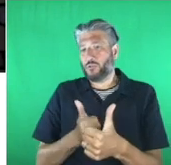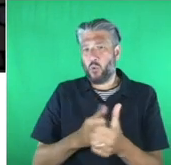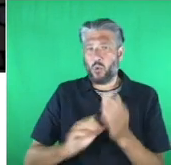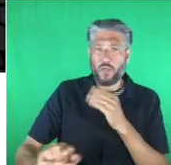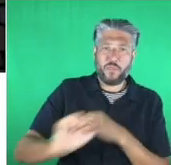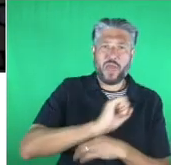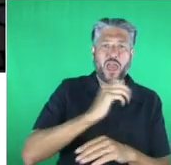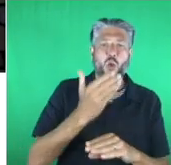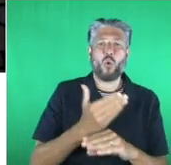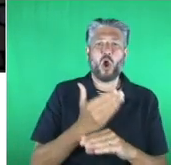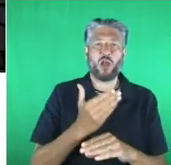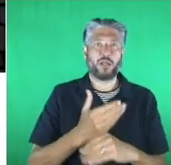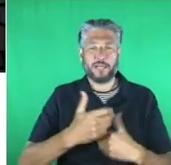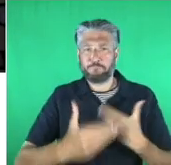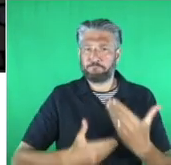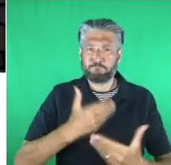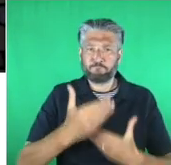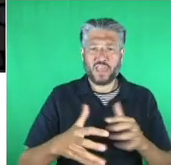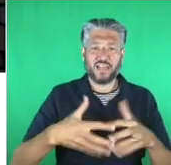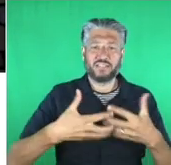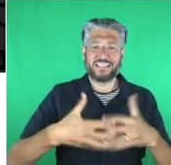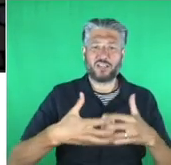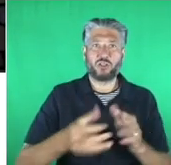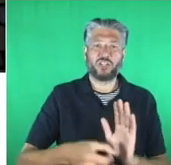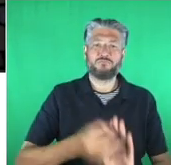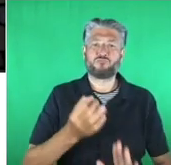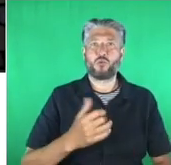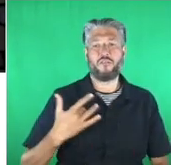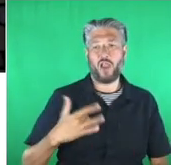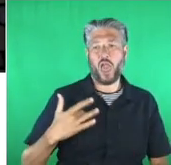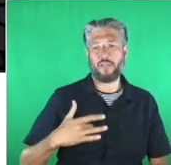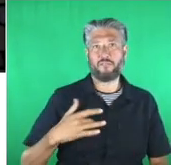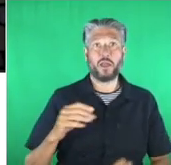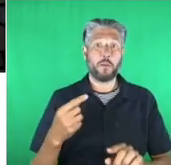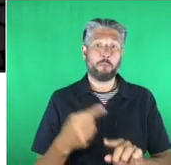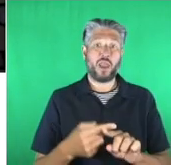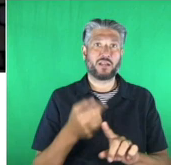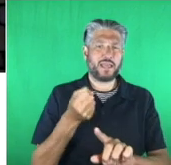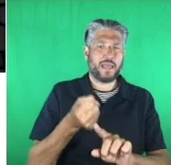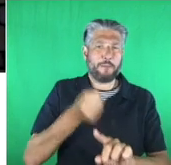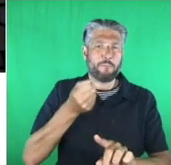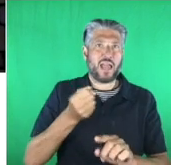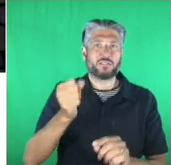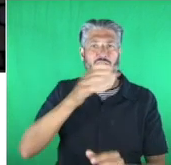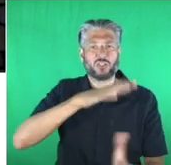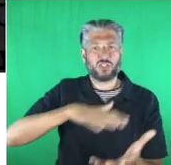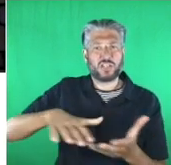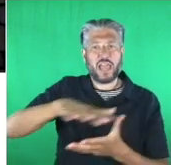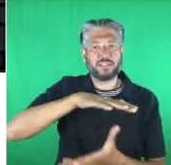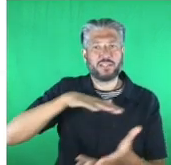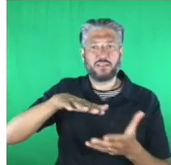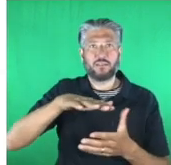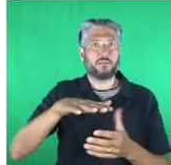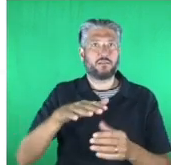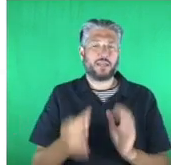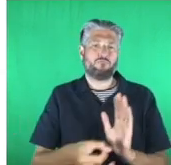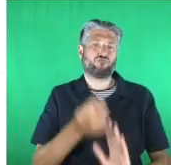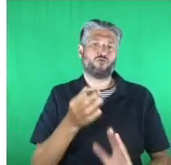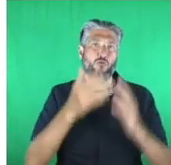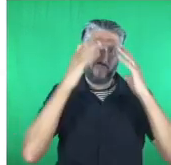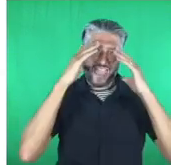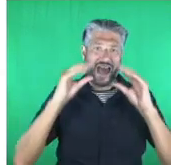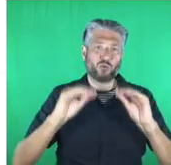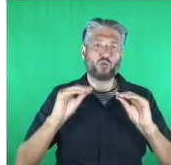to improve lives and impact society in a way that drives access to education for everyone. And the